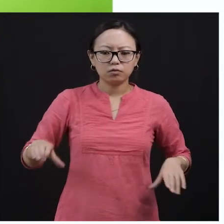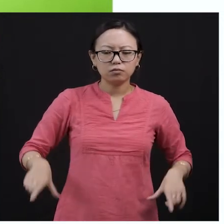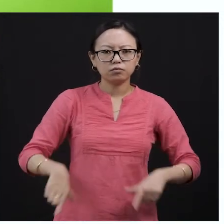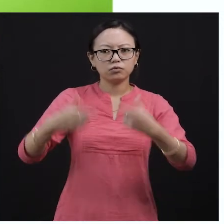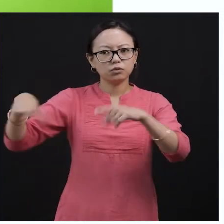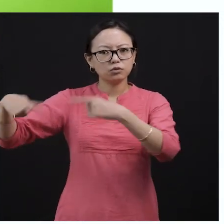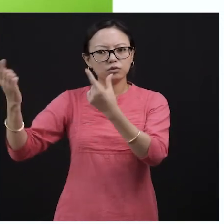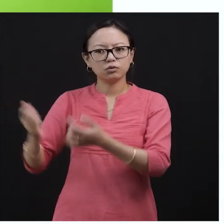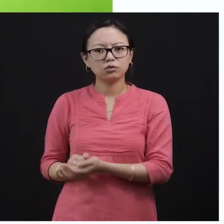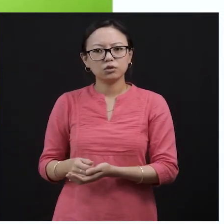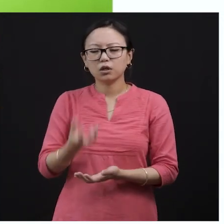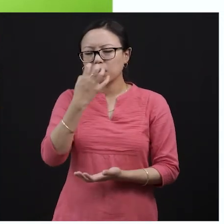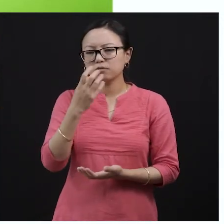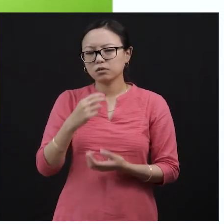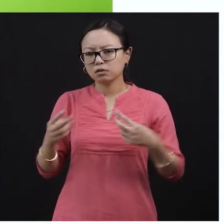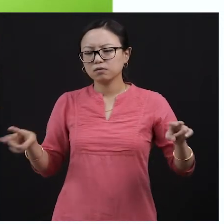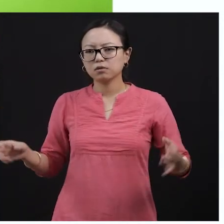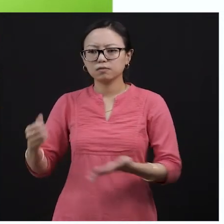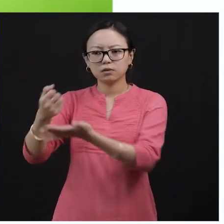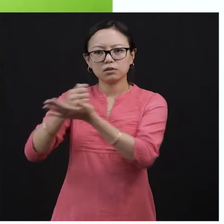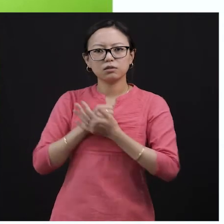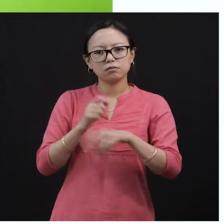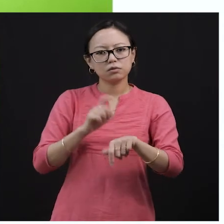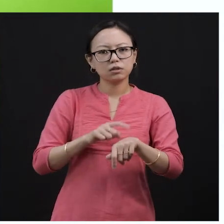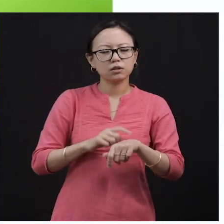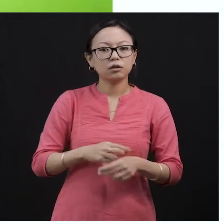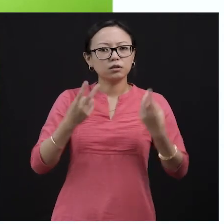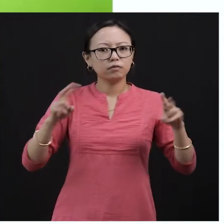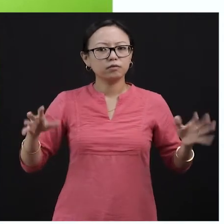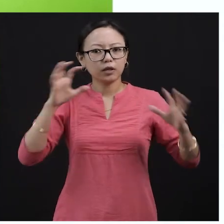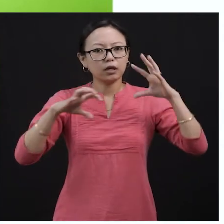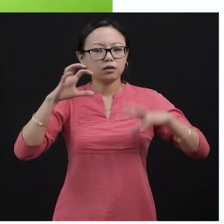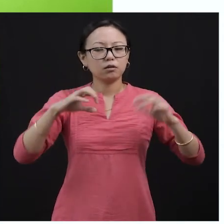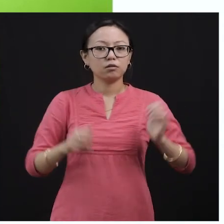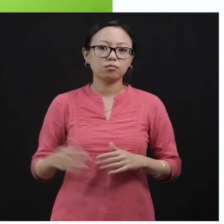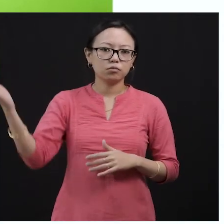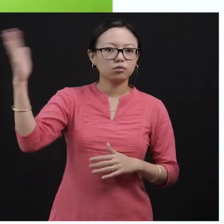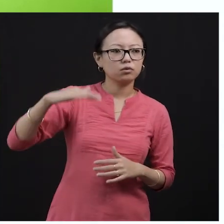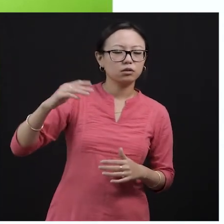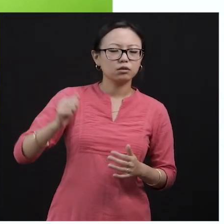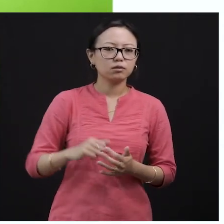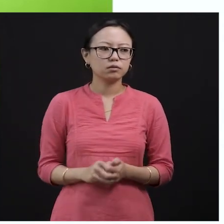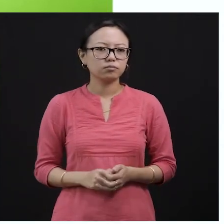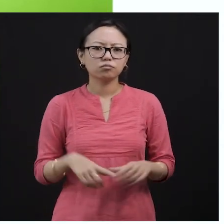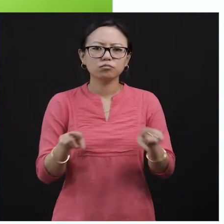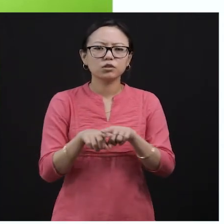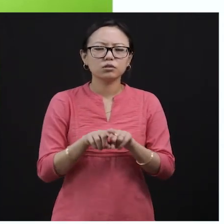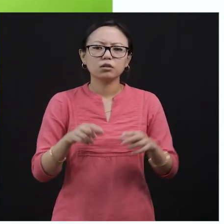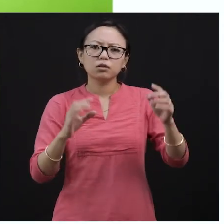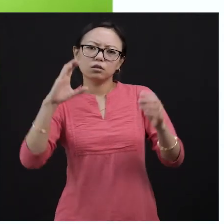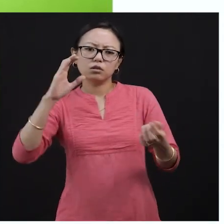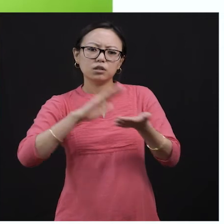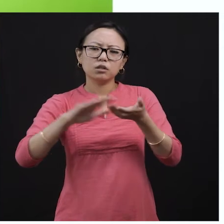or even in Nagaland, we have a lot of cherry trees, right? So when the trees are blooming, you will see that the birds